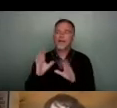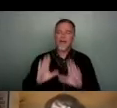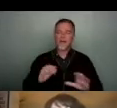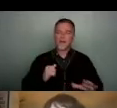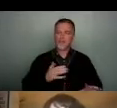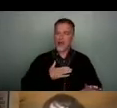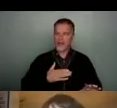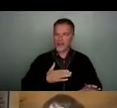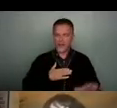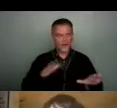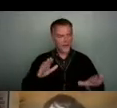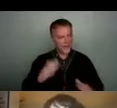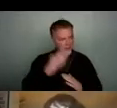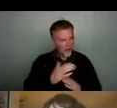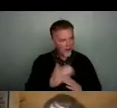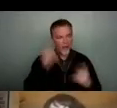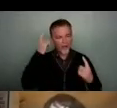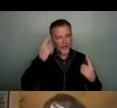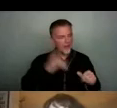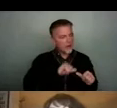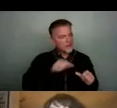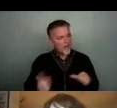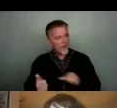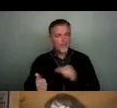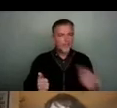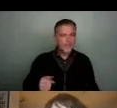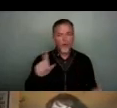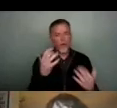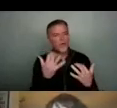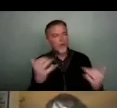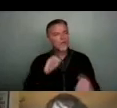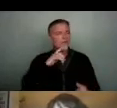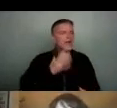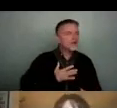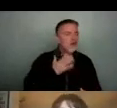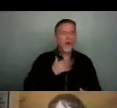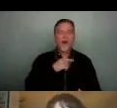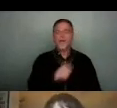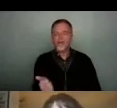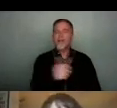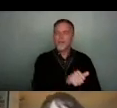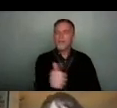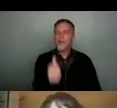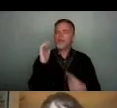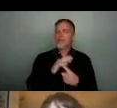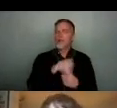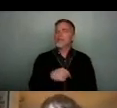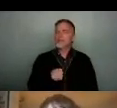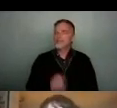and really thinking about the rhythm of what the audience might enjoy. And yeah, that was really important.